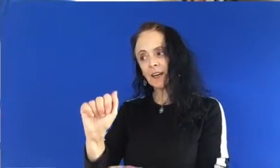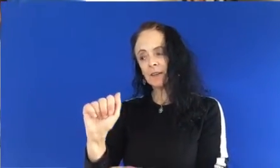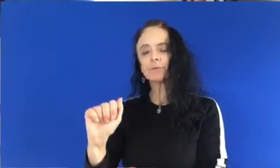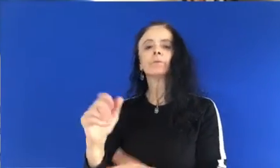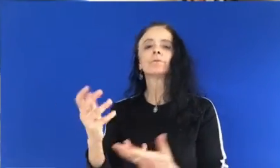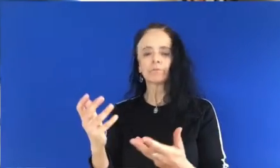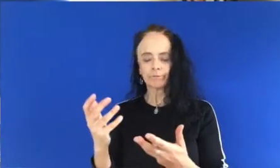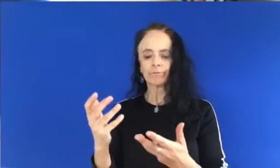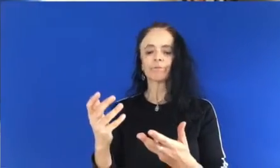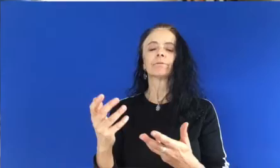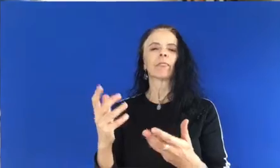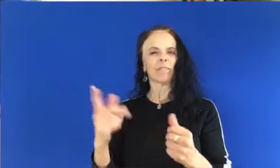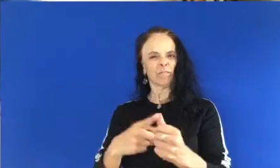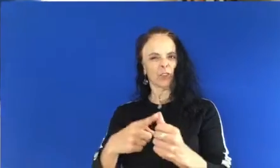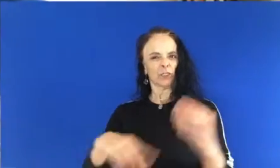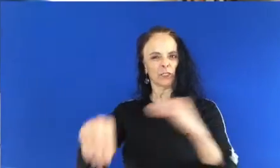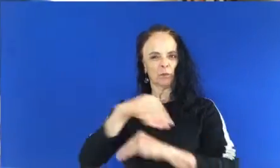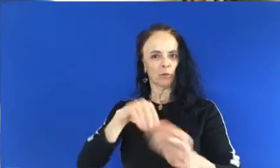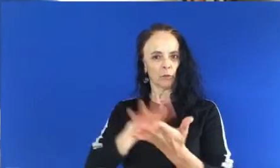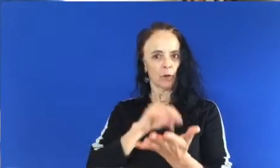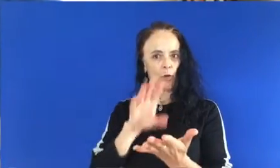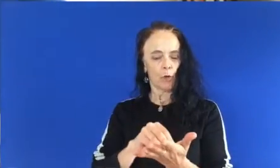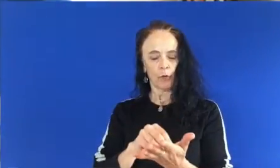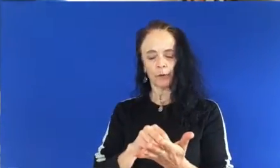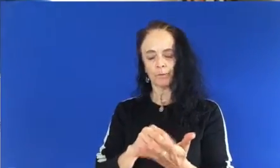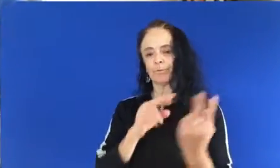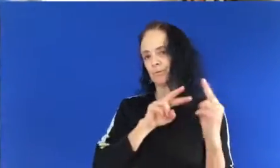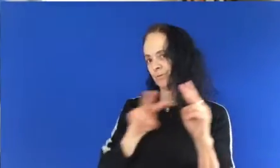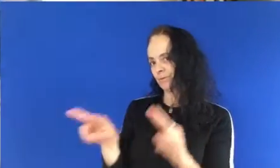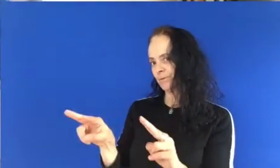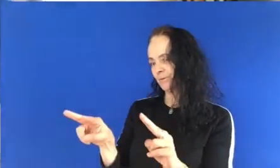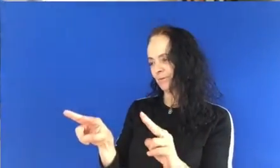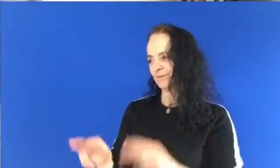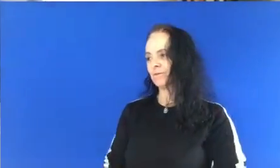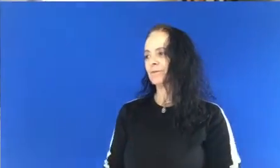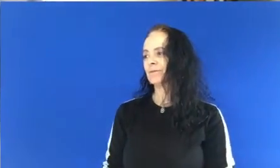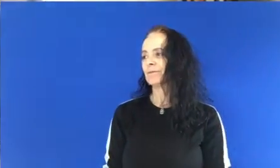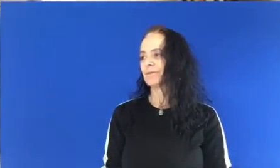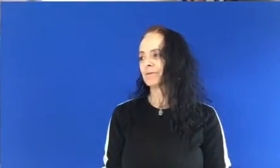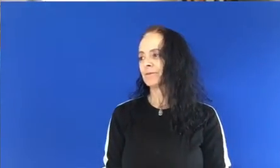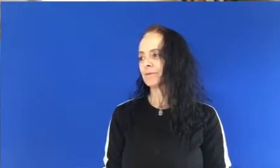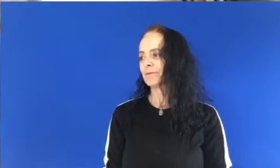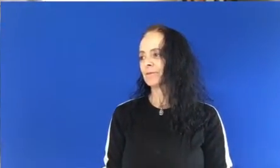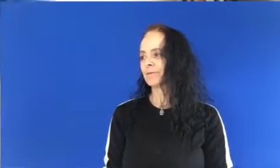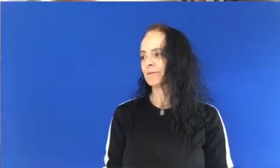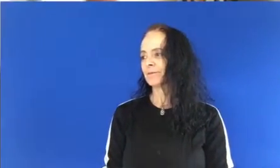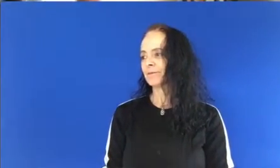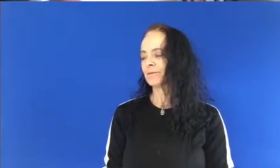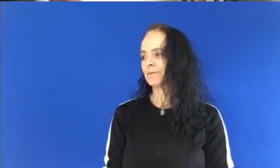El primero movimiento de Capoeira es Ginga. Vamos a aprender.